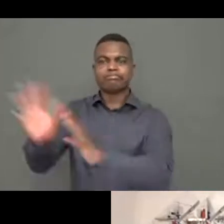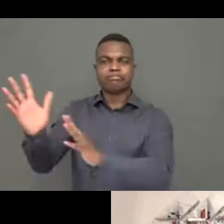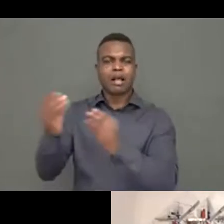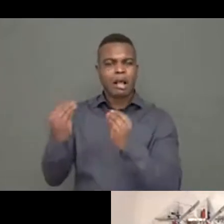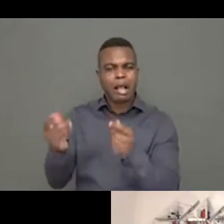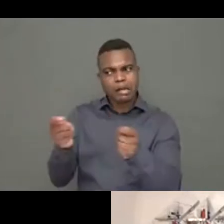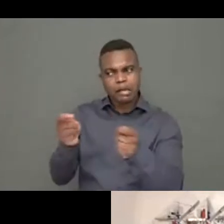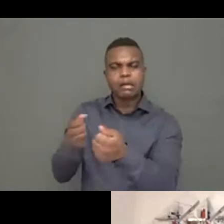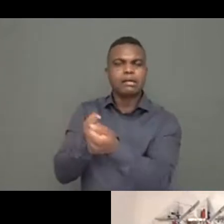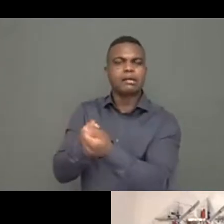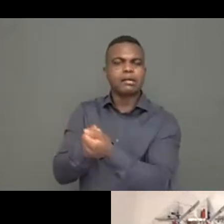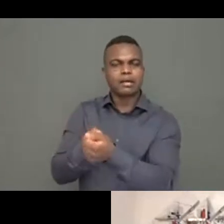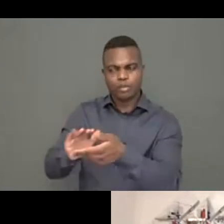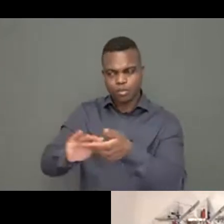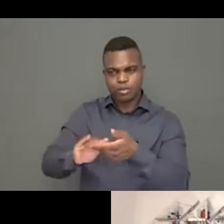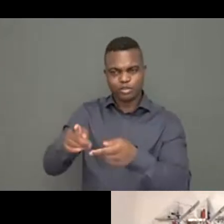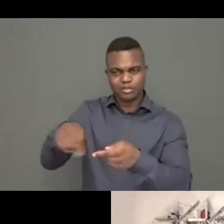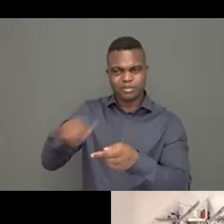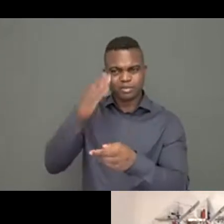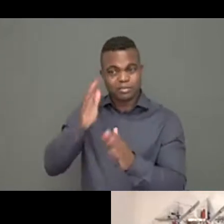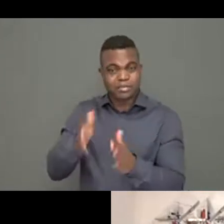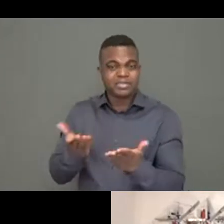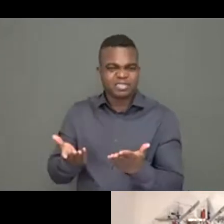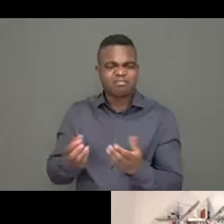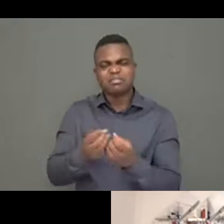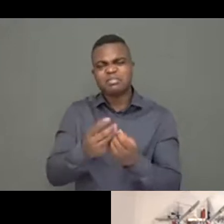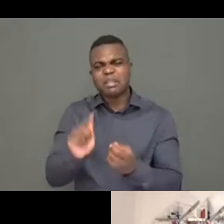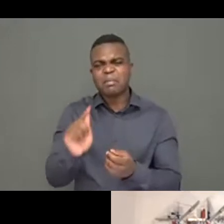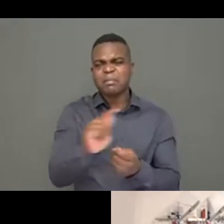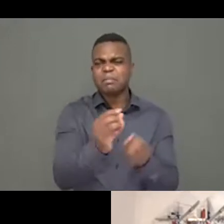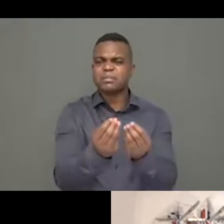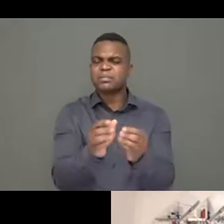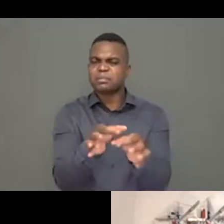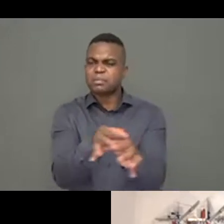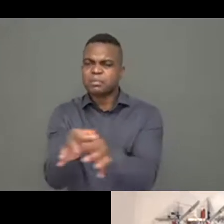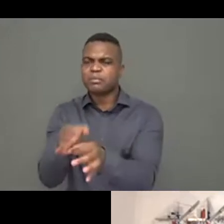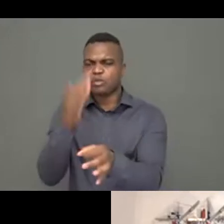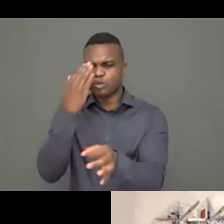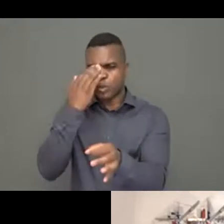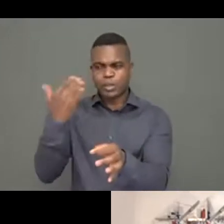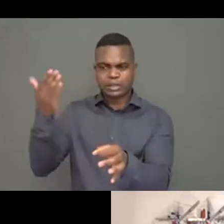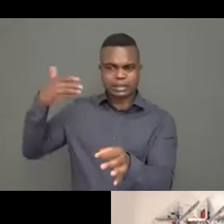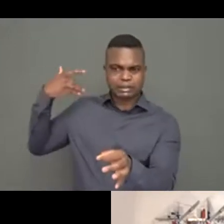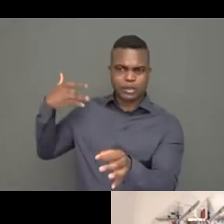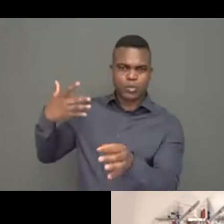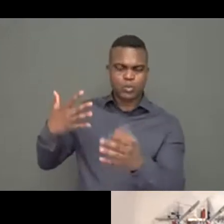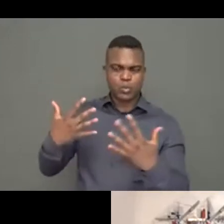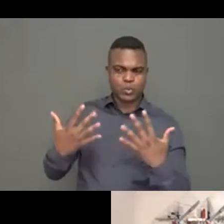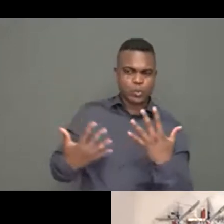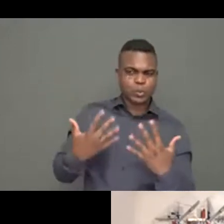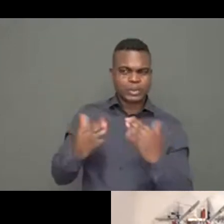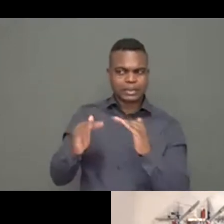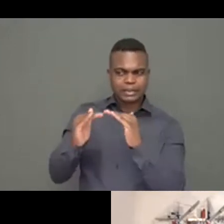they won't be able, they can think that they won't be able to meet the standards or go through the